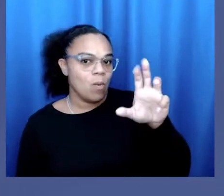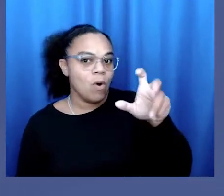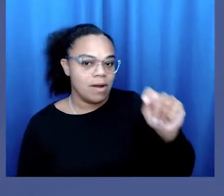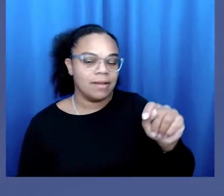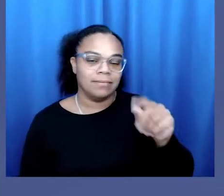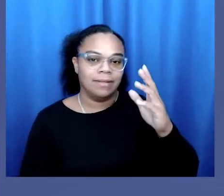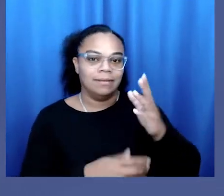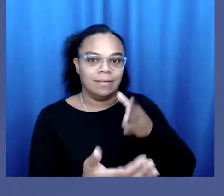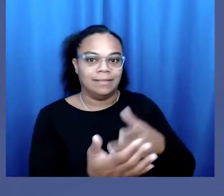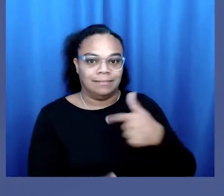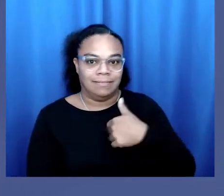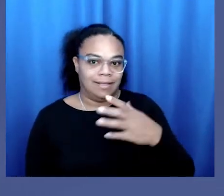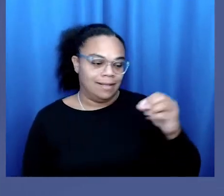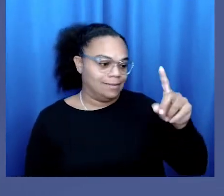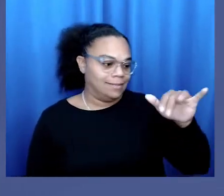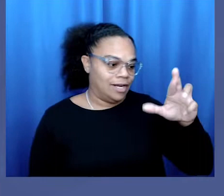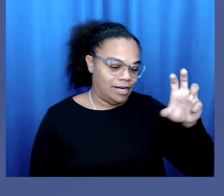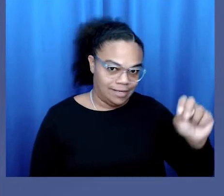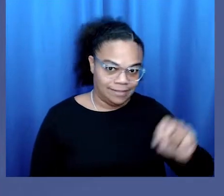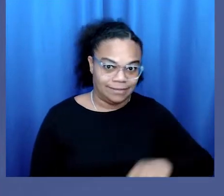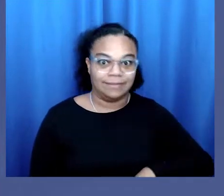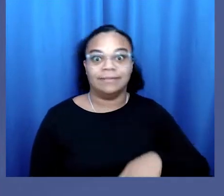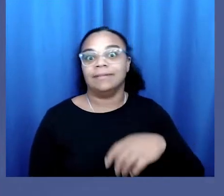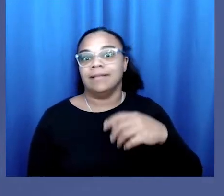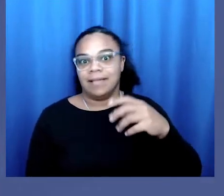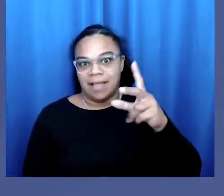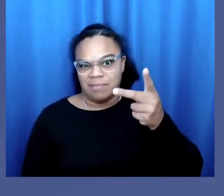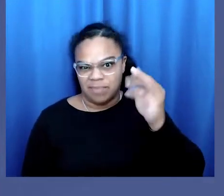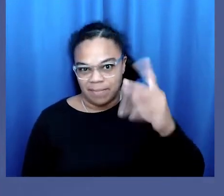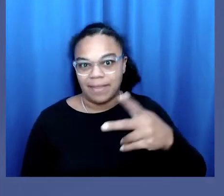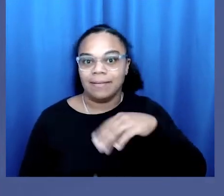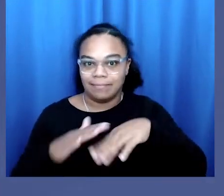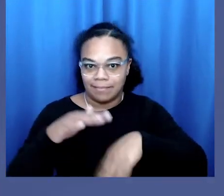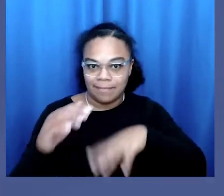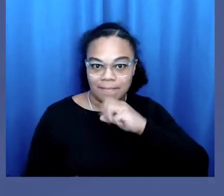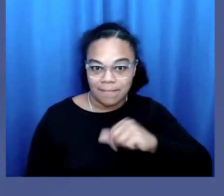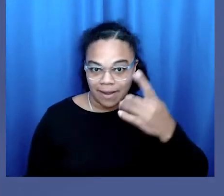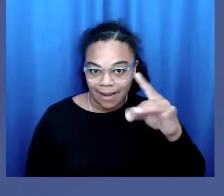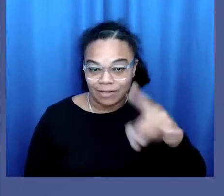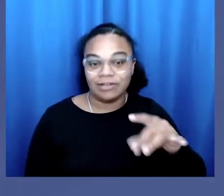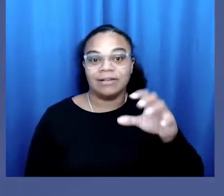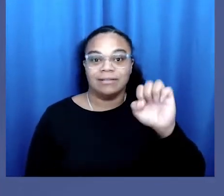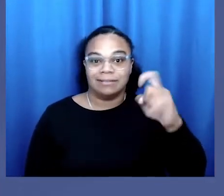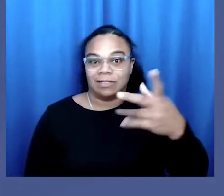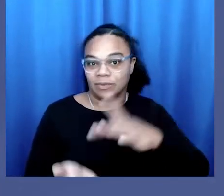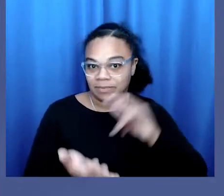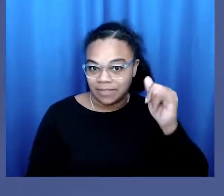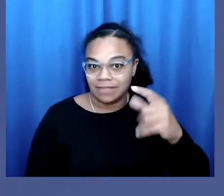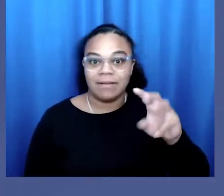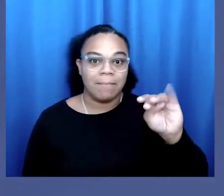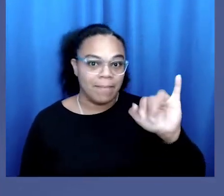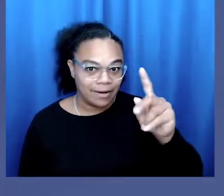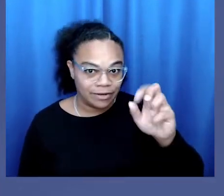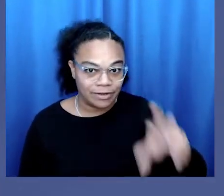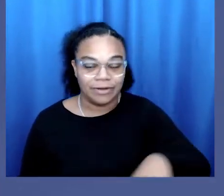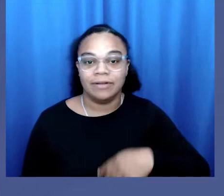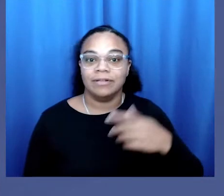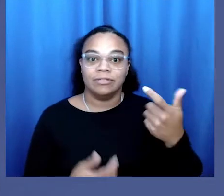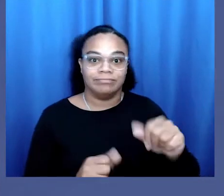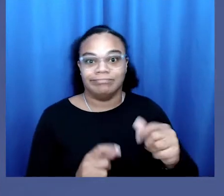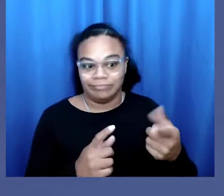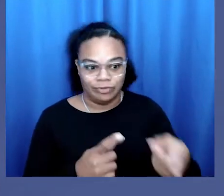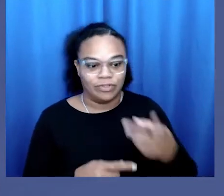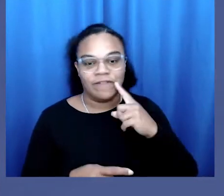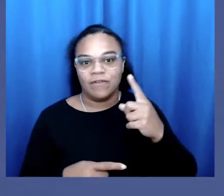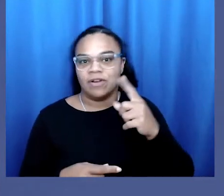on both Darian and I. Prostitution of a minor, pimping of a minor, sexual exploitation of a minor, enticing a minor for